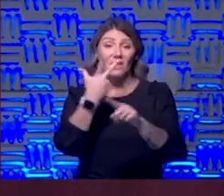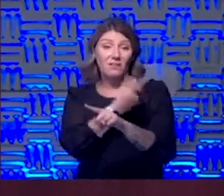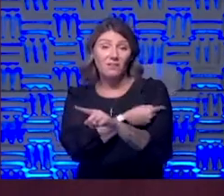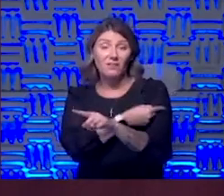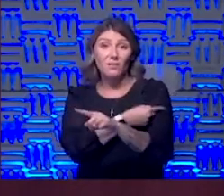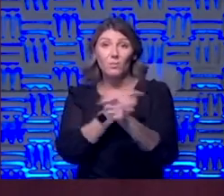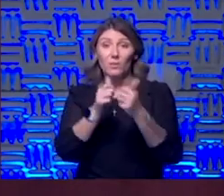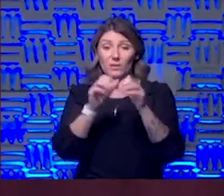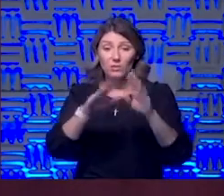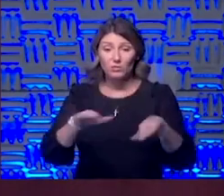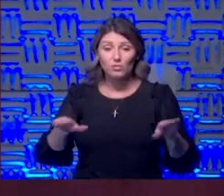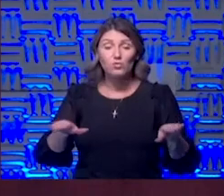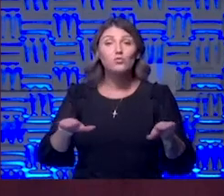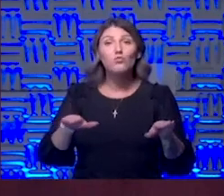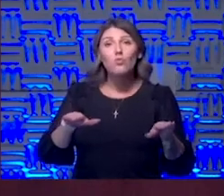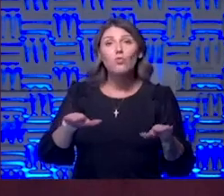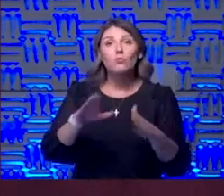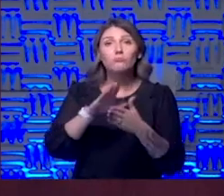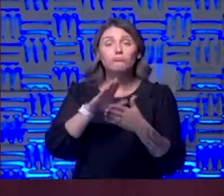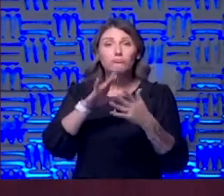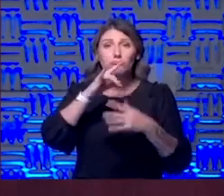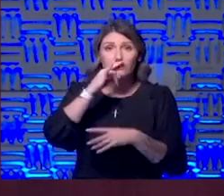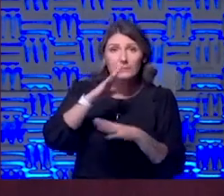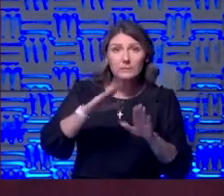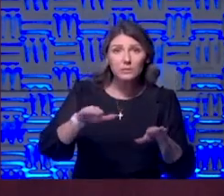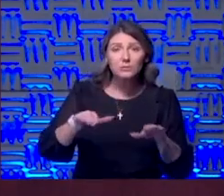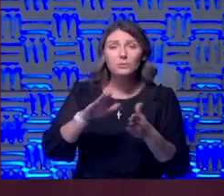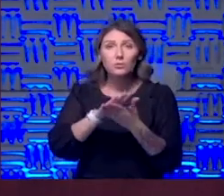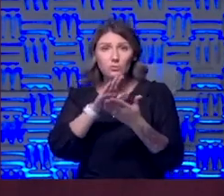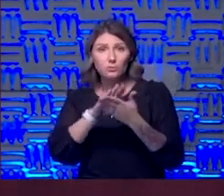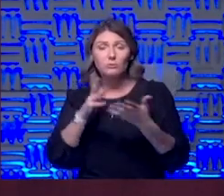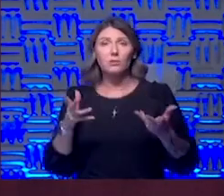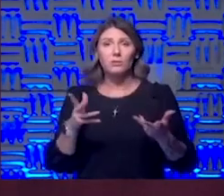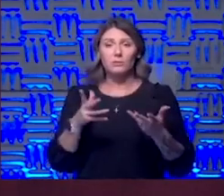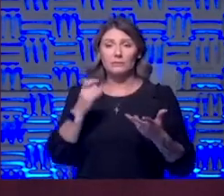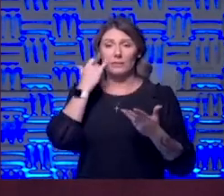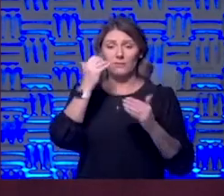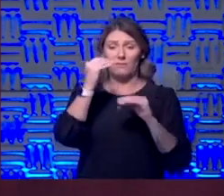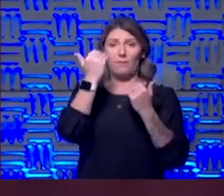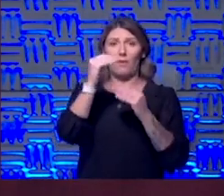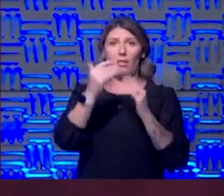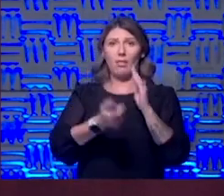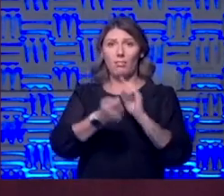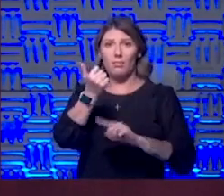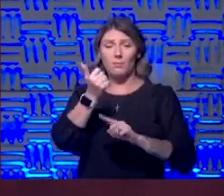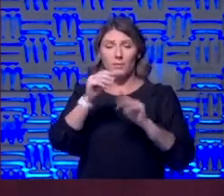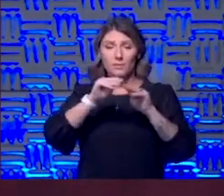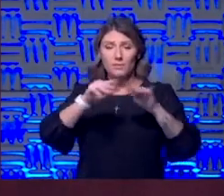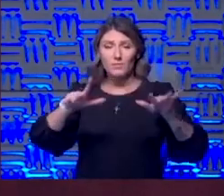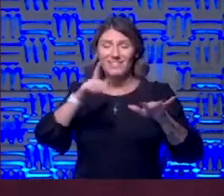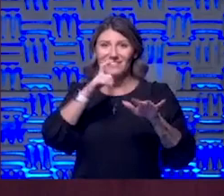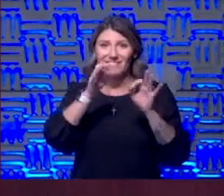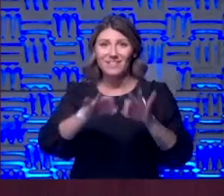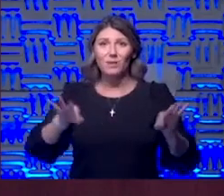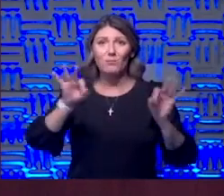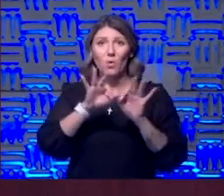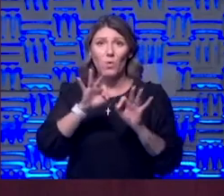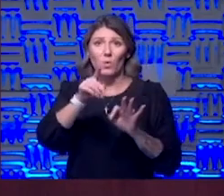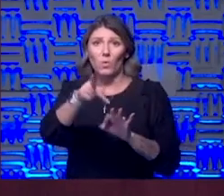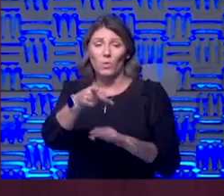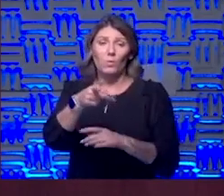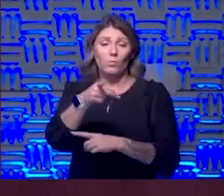school children where the spread occurs if we can eliminate the spread it may not be that important that you are personally